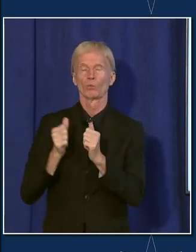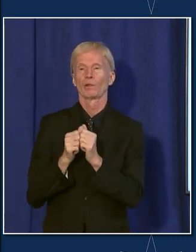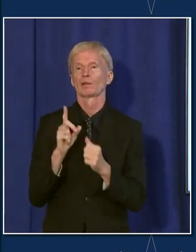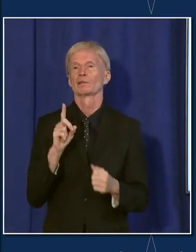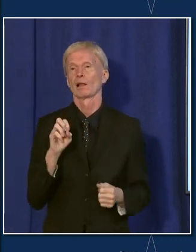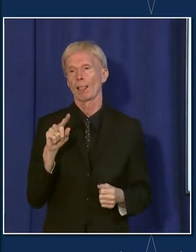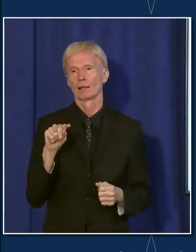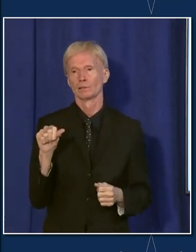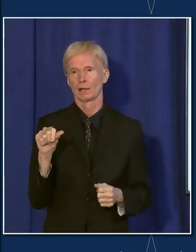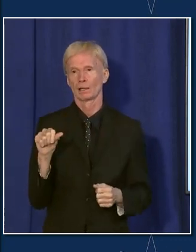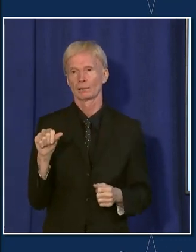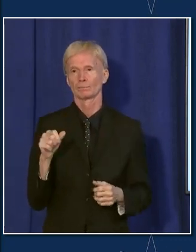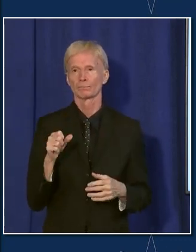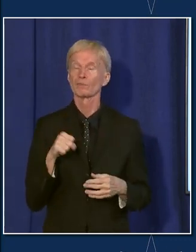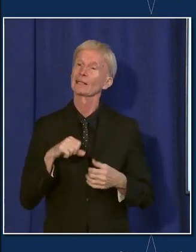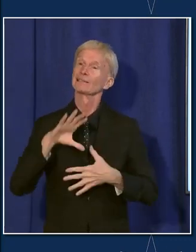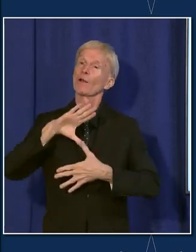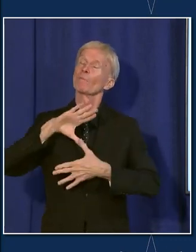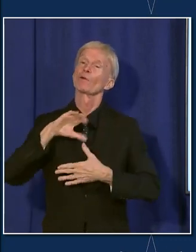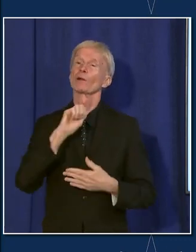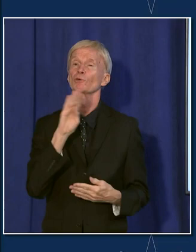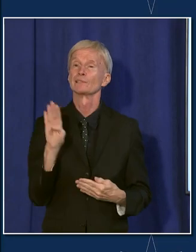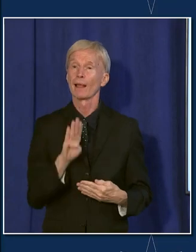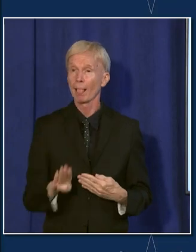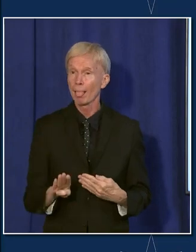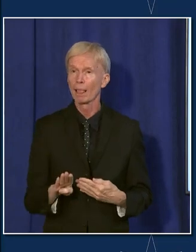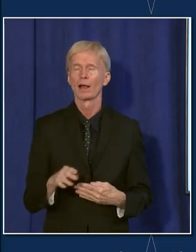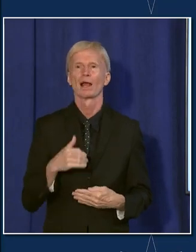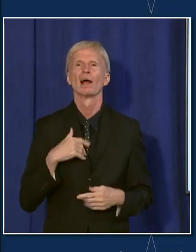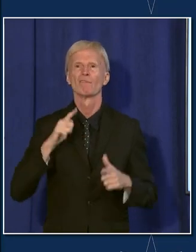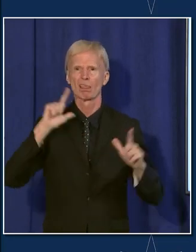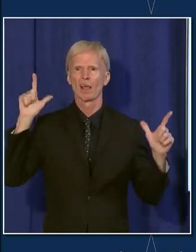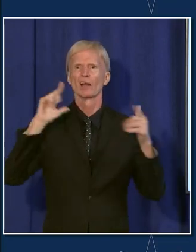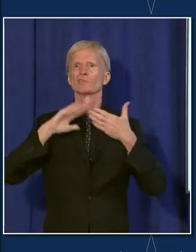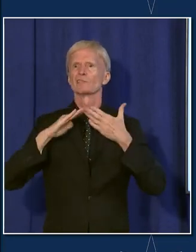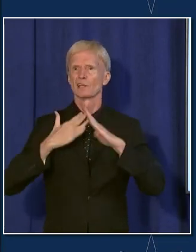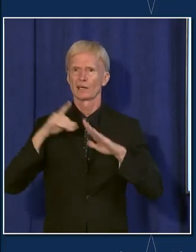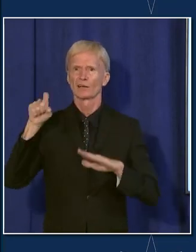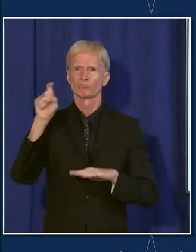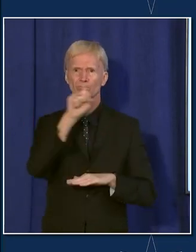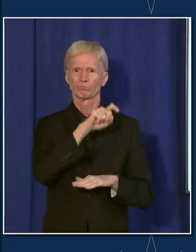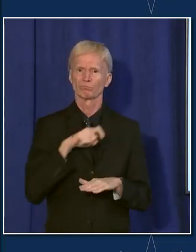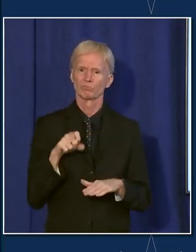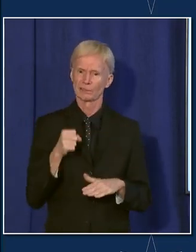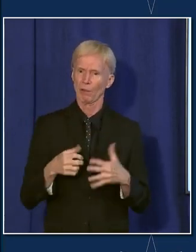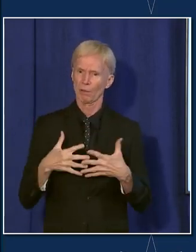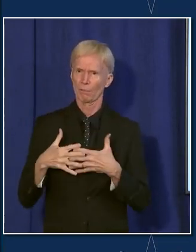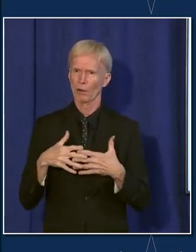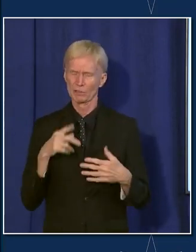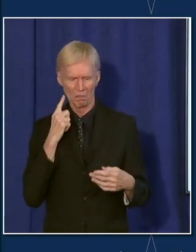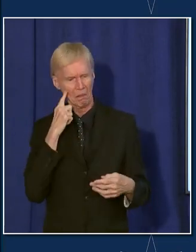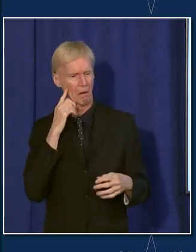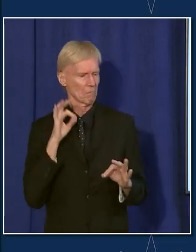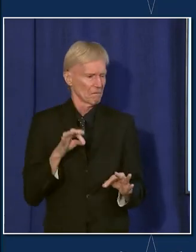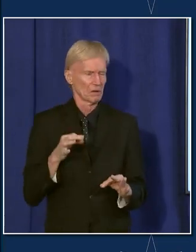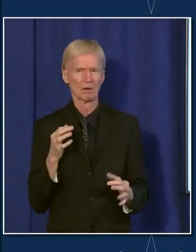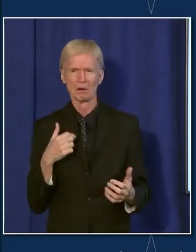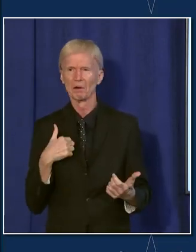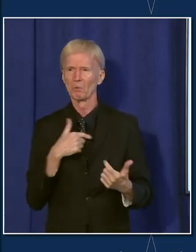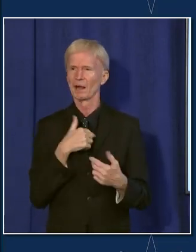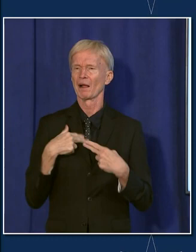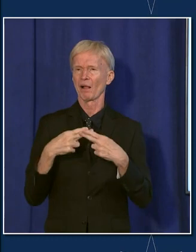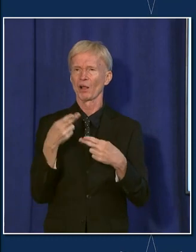South America, for example, in Brazil, one of the very large cities there, they thought they had reached herd immunity because so many people had